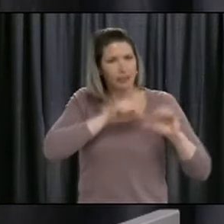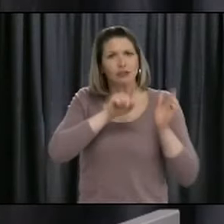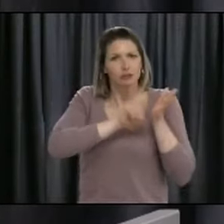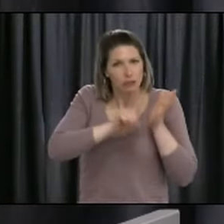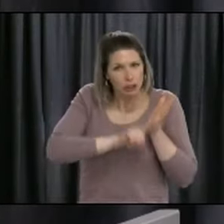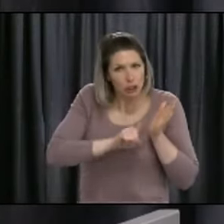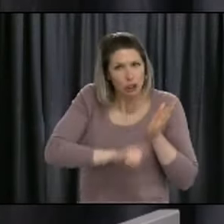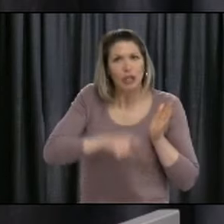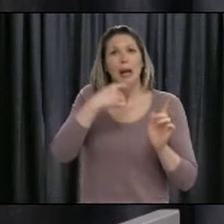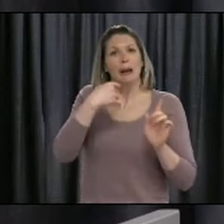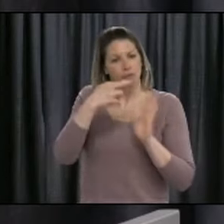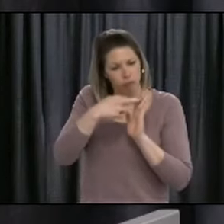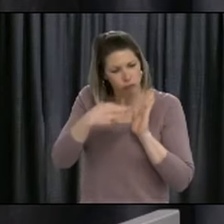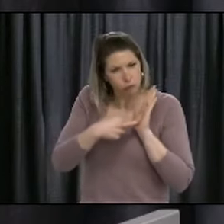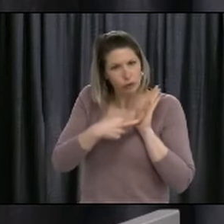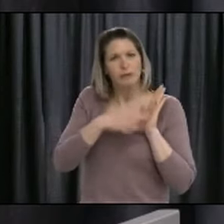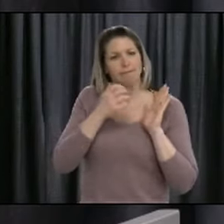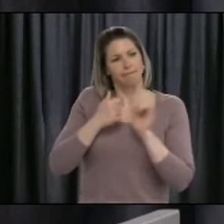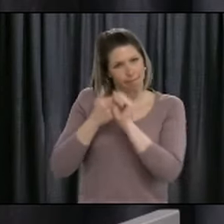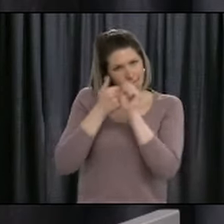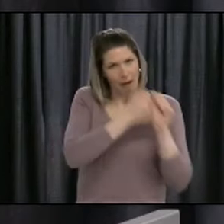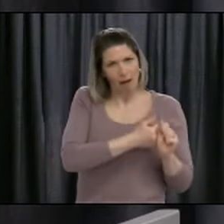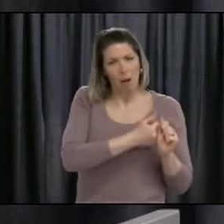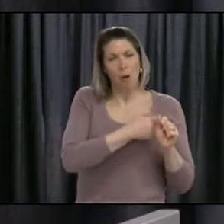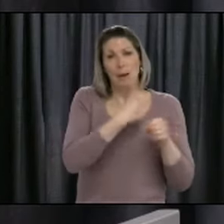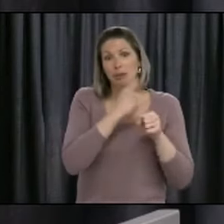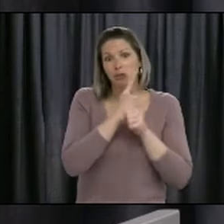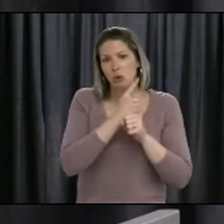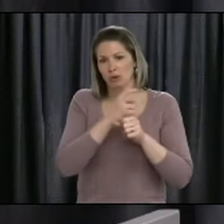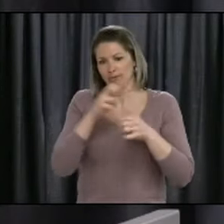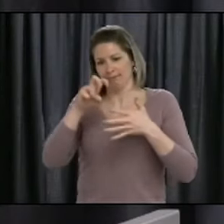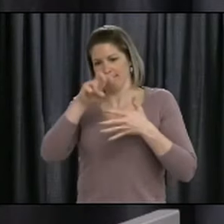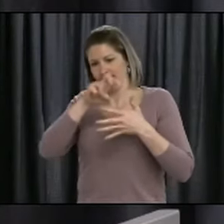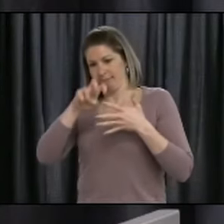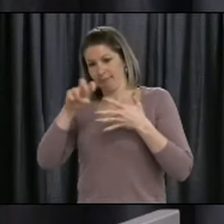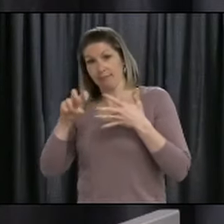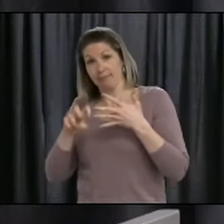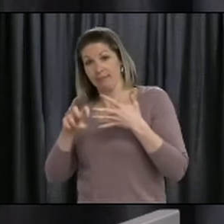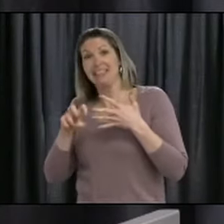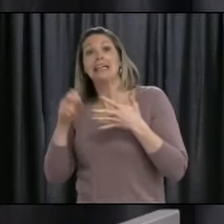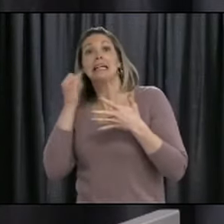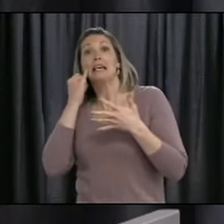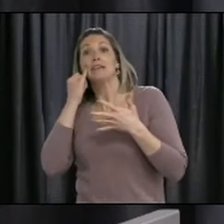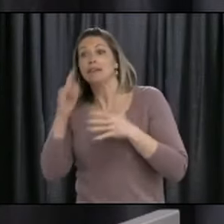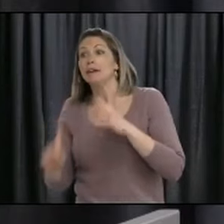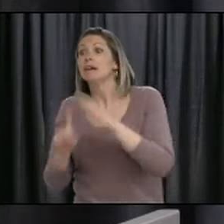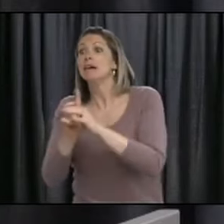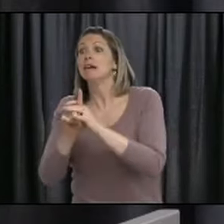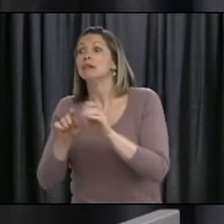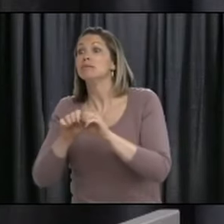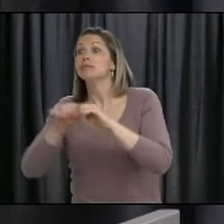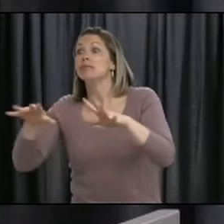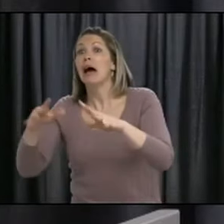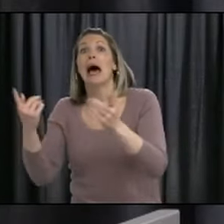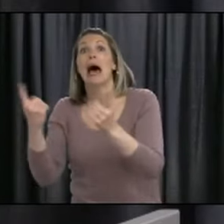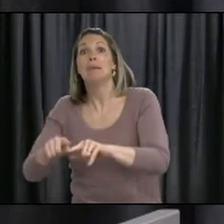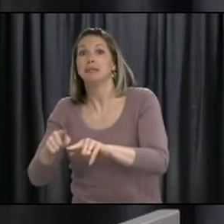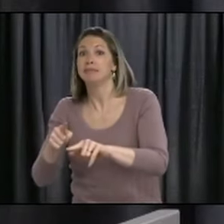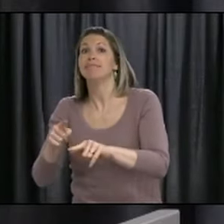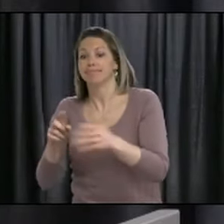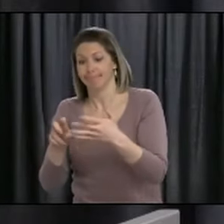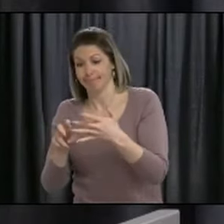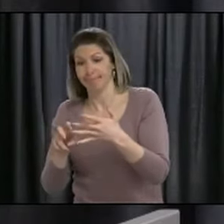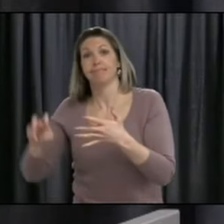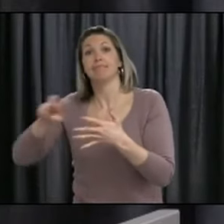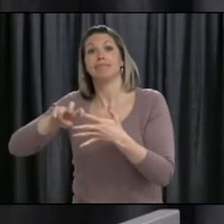can be reversed in the event of setbacks, because we will see cases, and we will see sick people over the